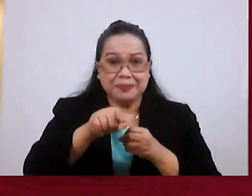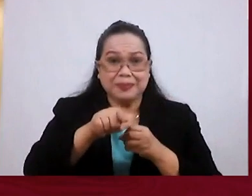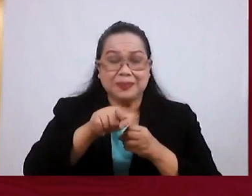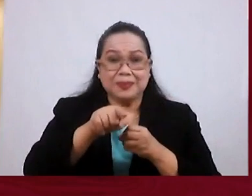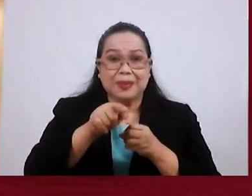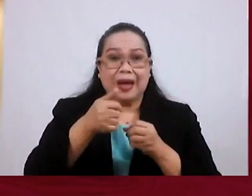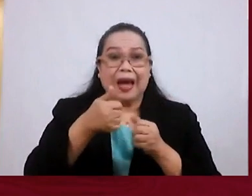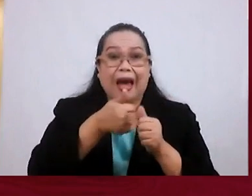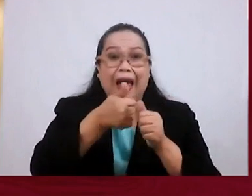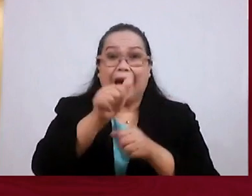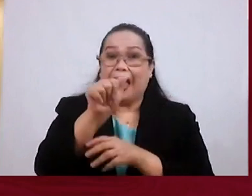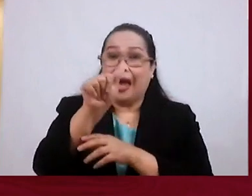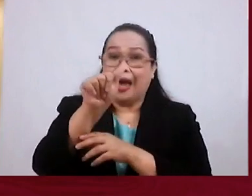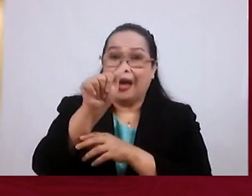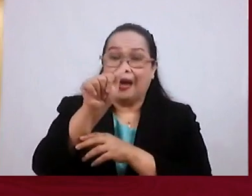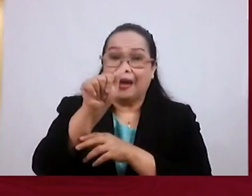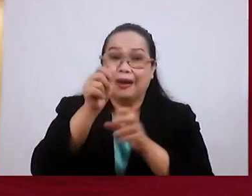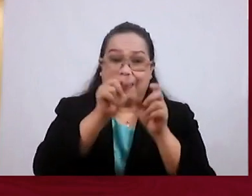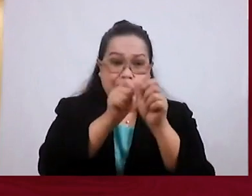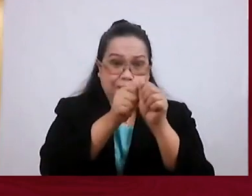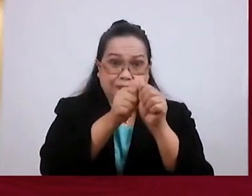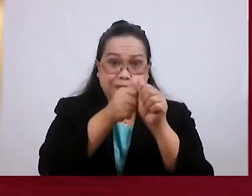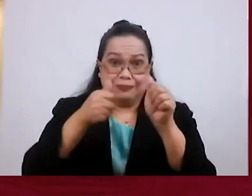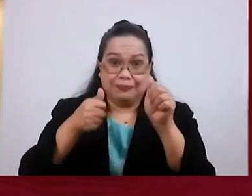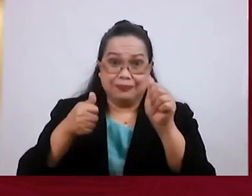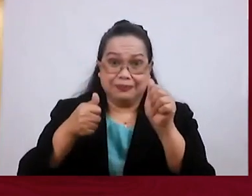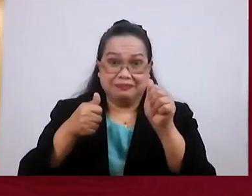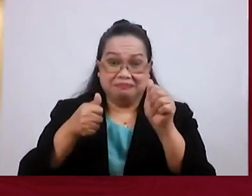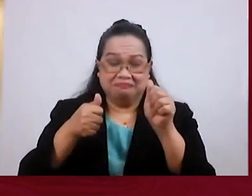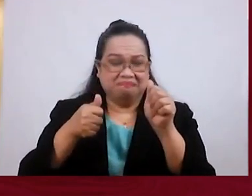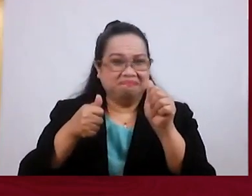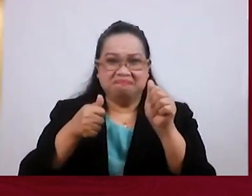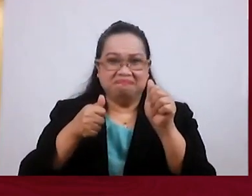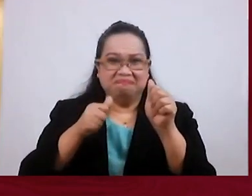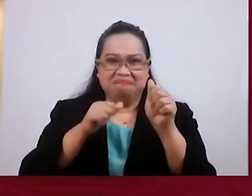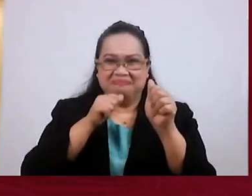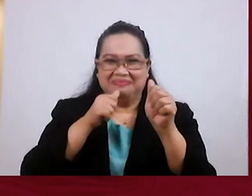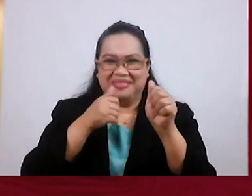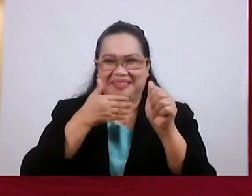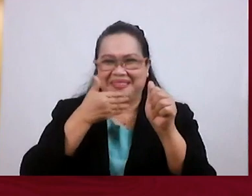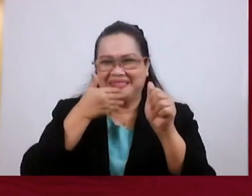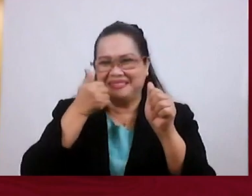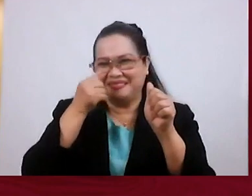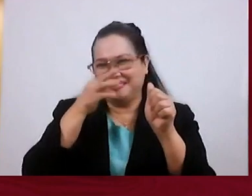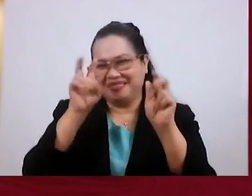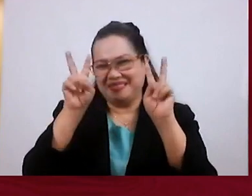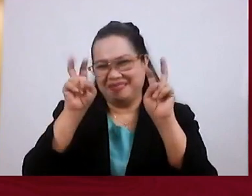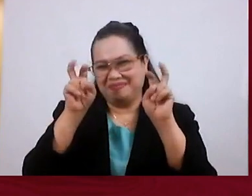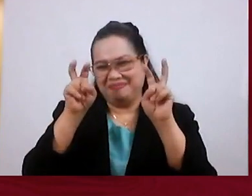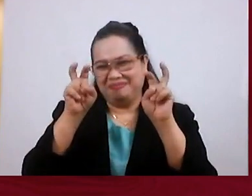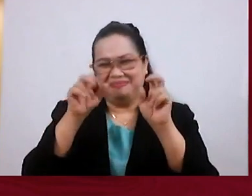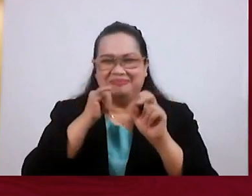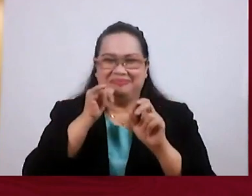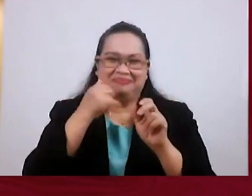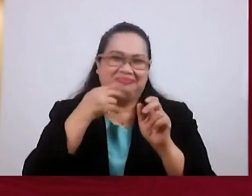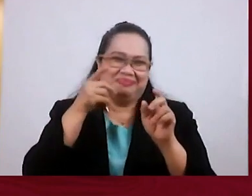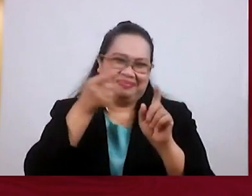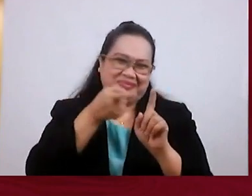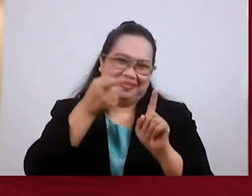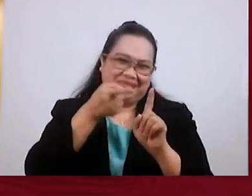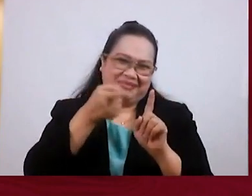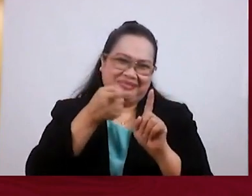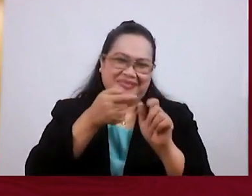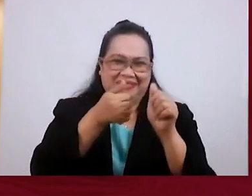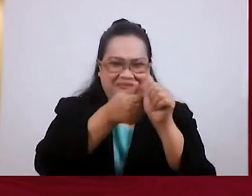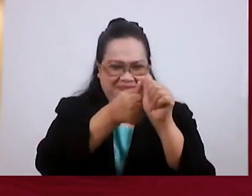apostasy. Falling away. It's not a pleasant subject. I wish it was not something that we had to dwell on, but